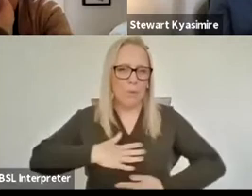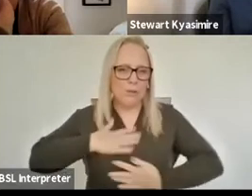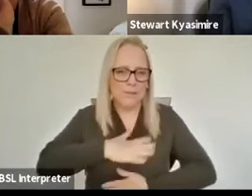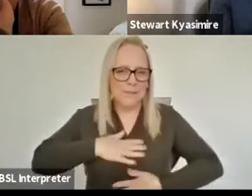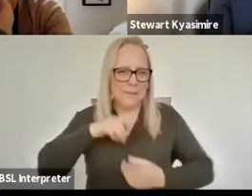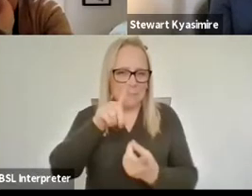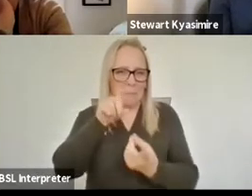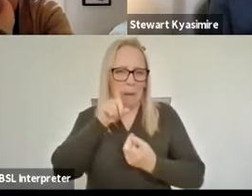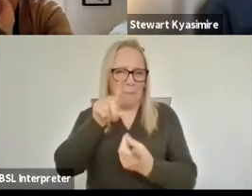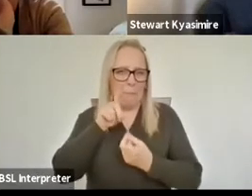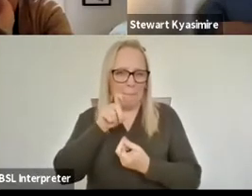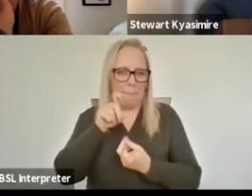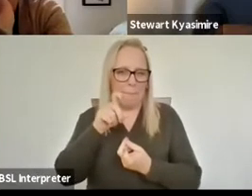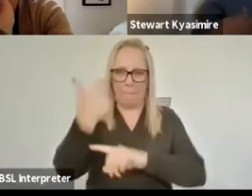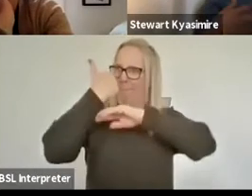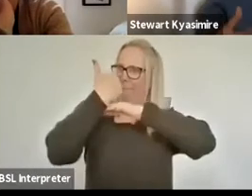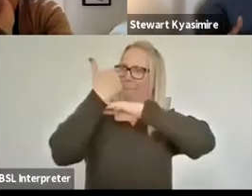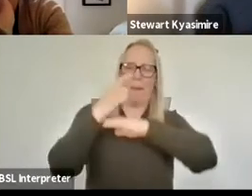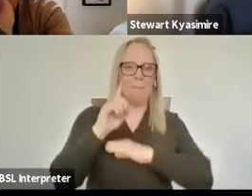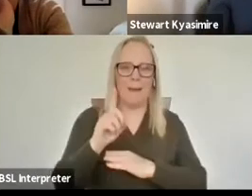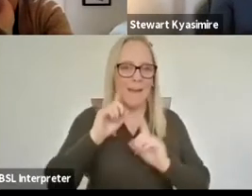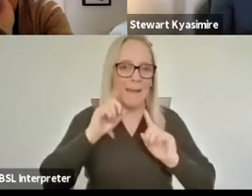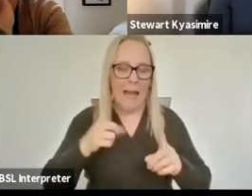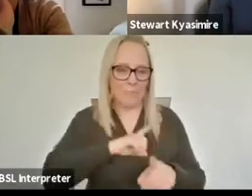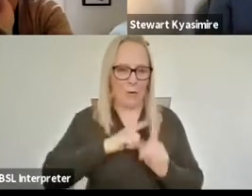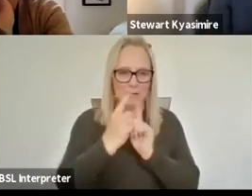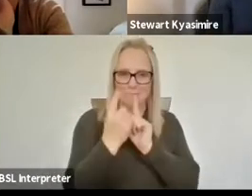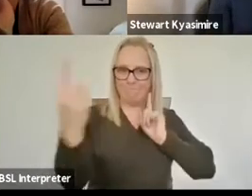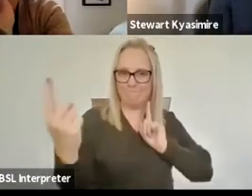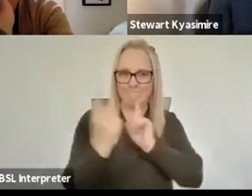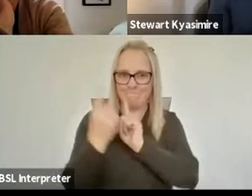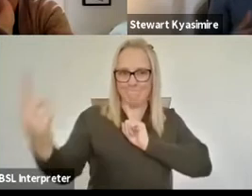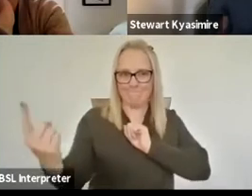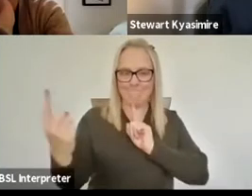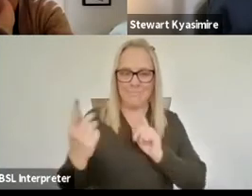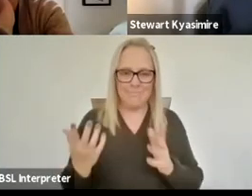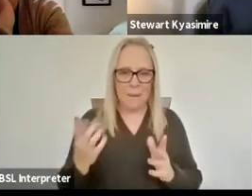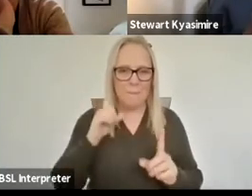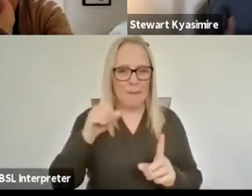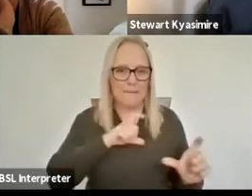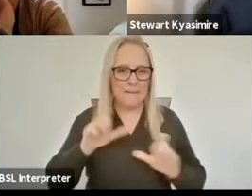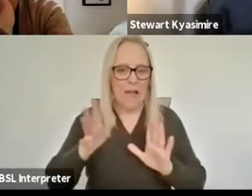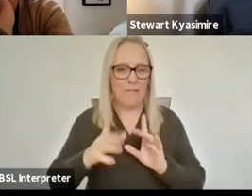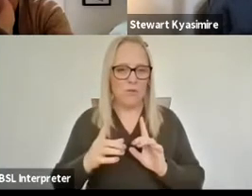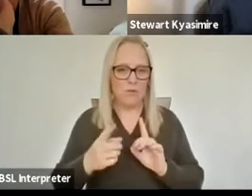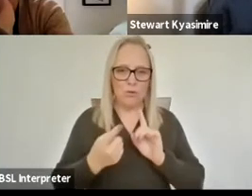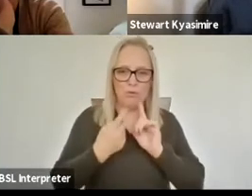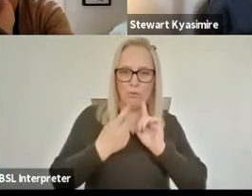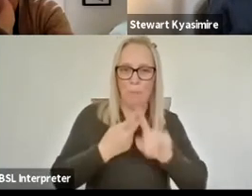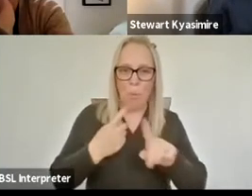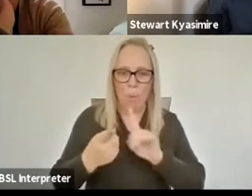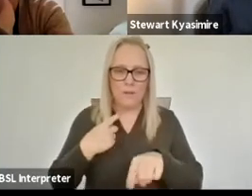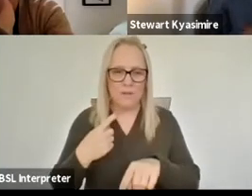longer do that however um the network still had to report so you had things like social distancing um